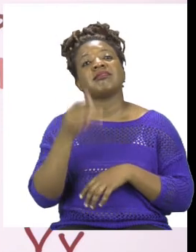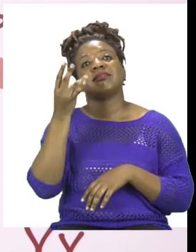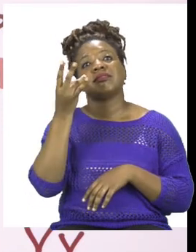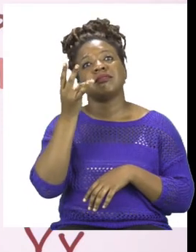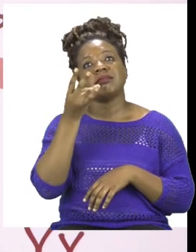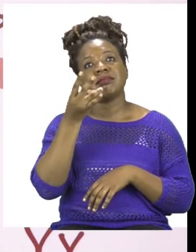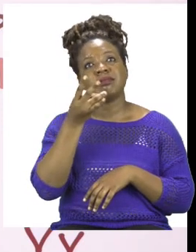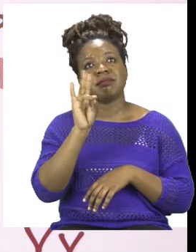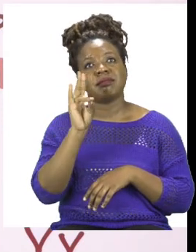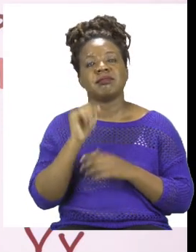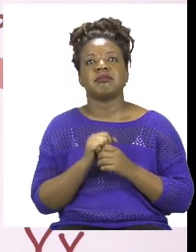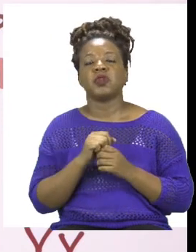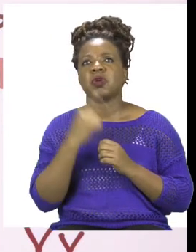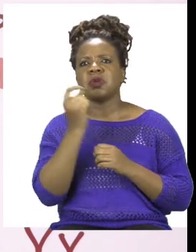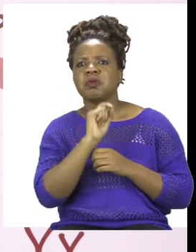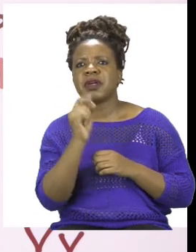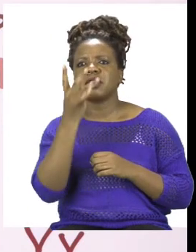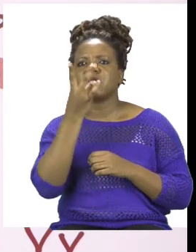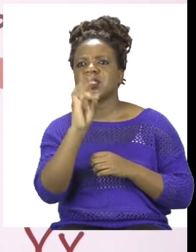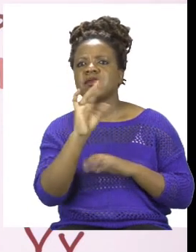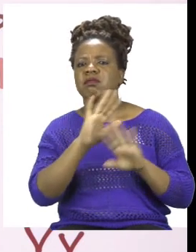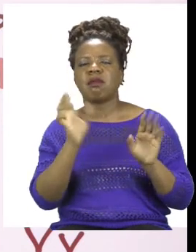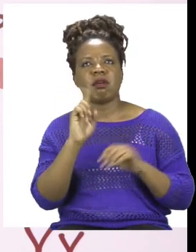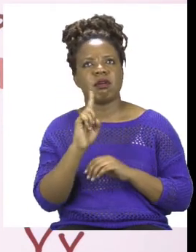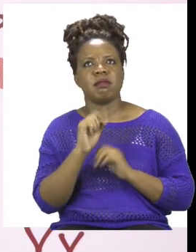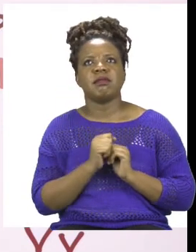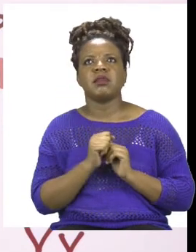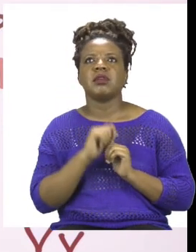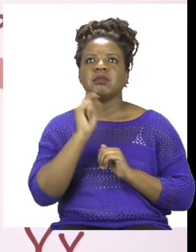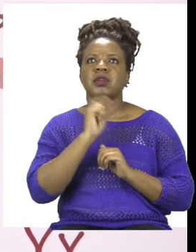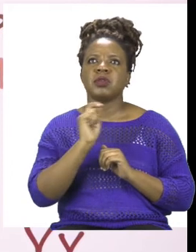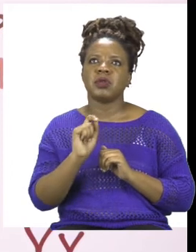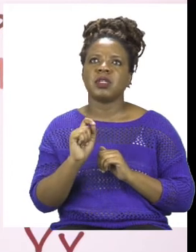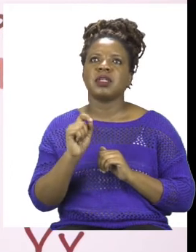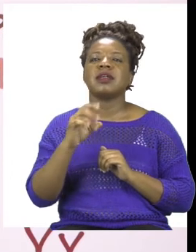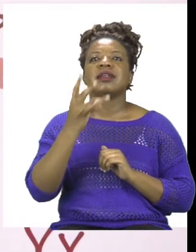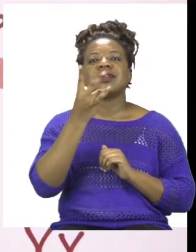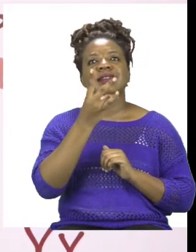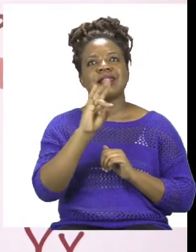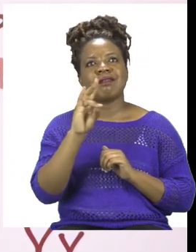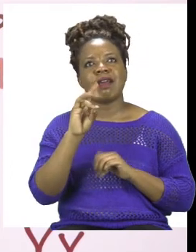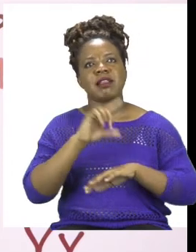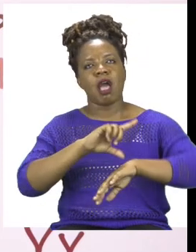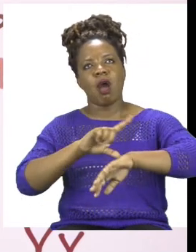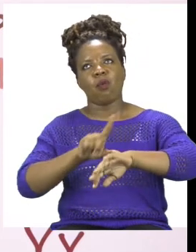about time. So we say 7 hours.